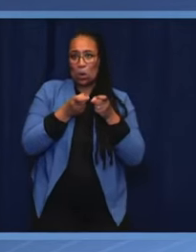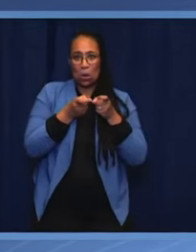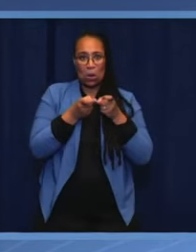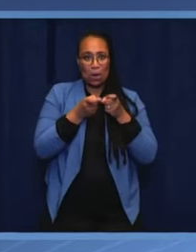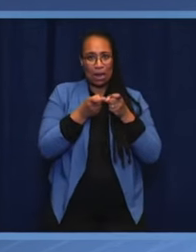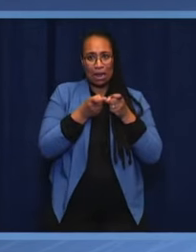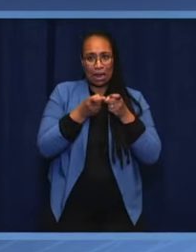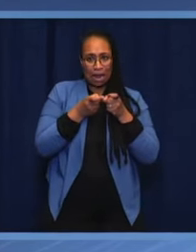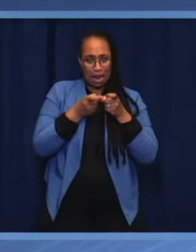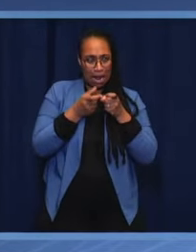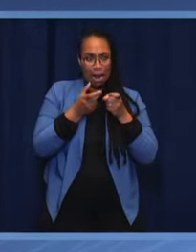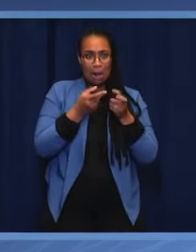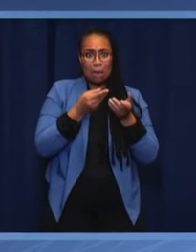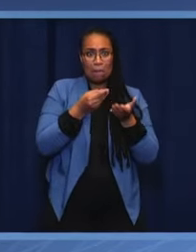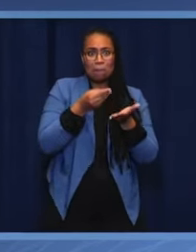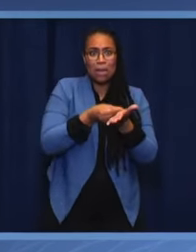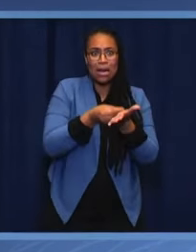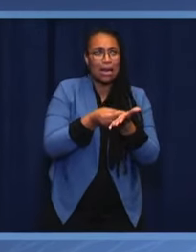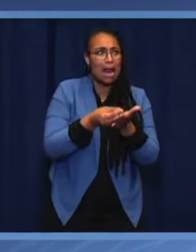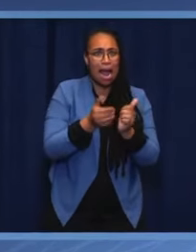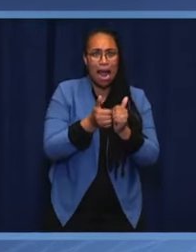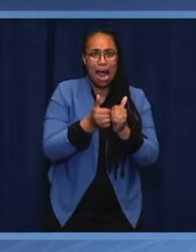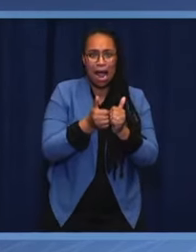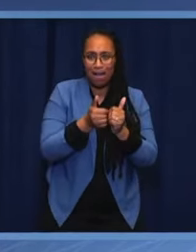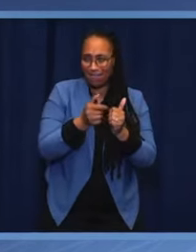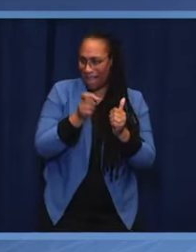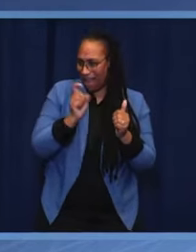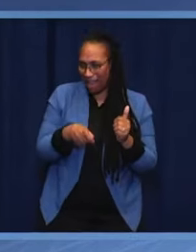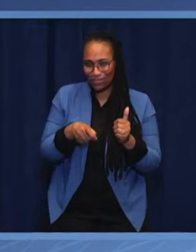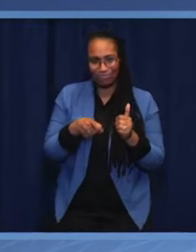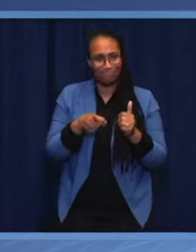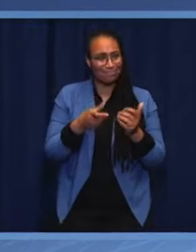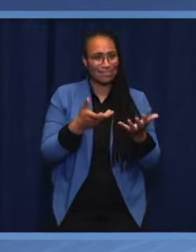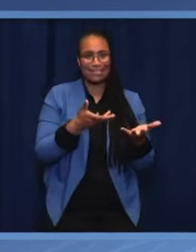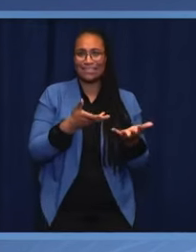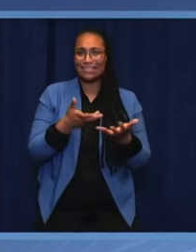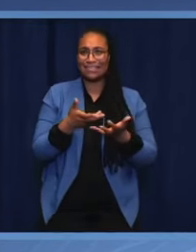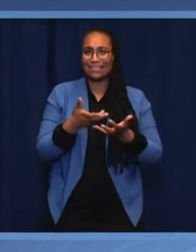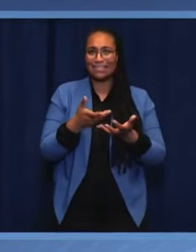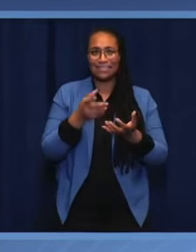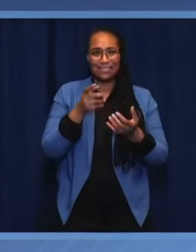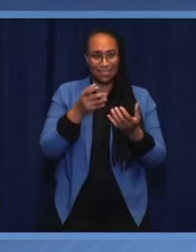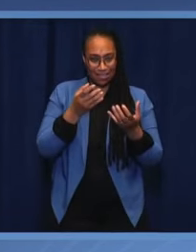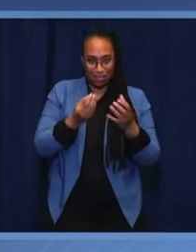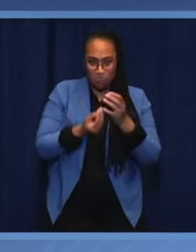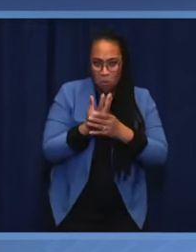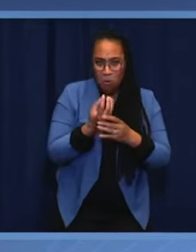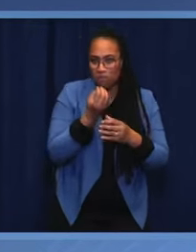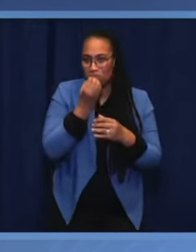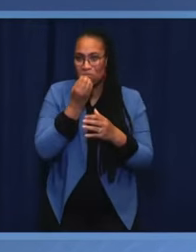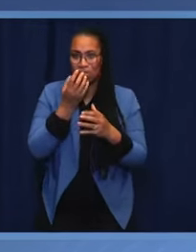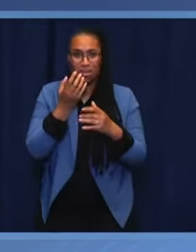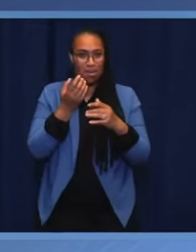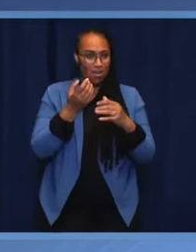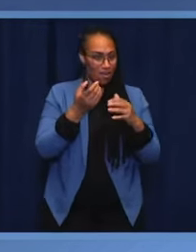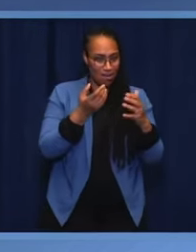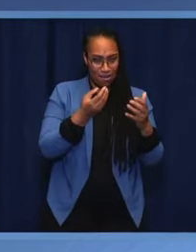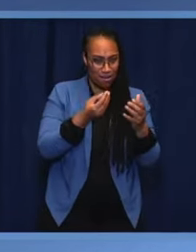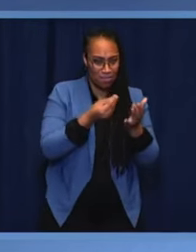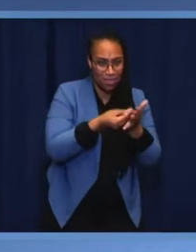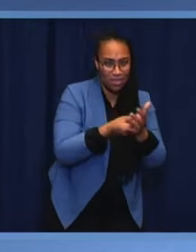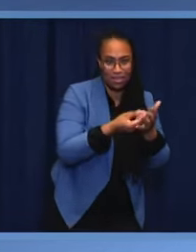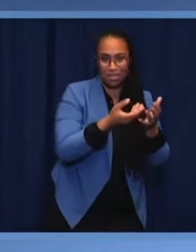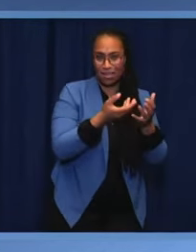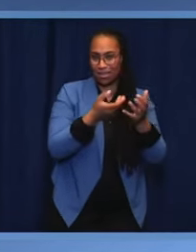borders. And that's an important factor for the strengthening of our democracy and something that fosters